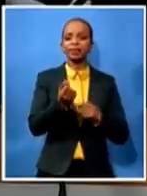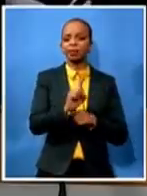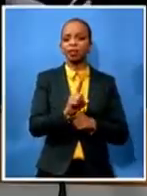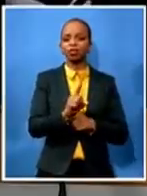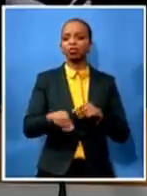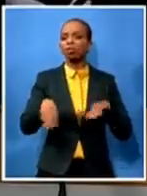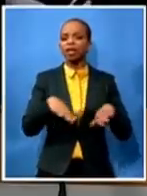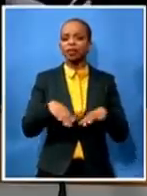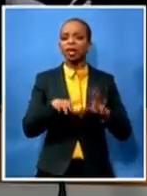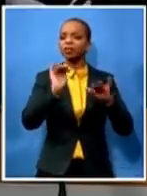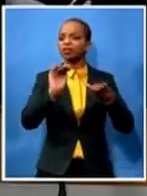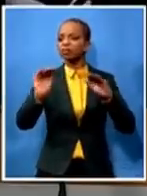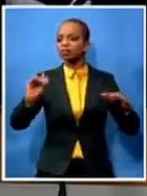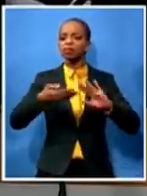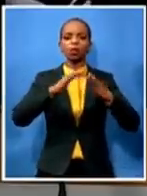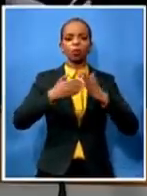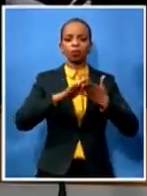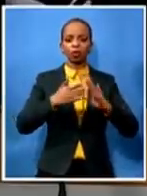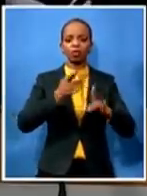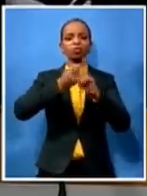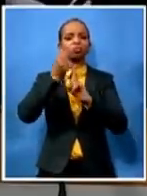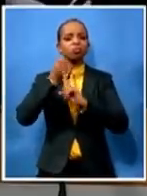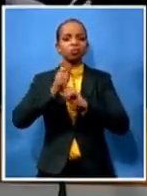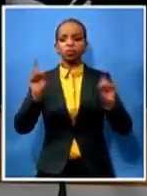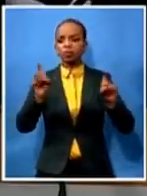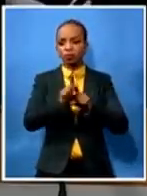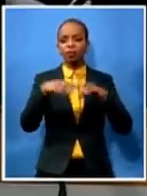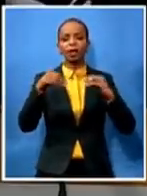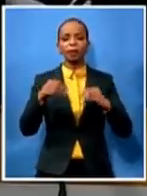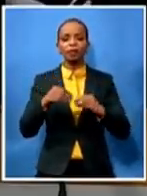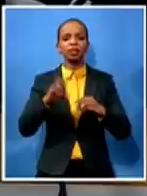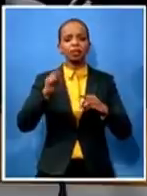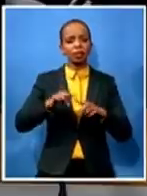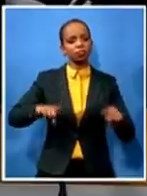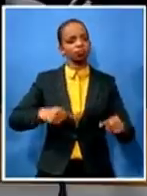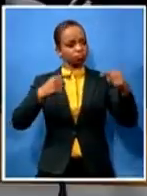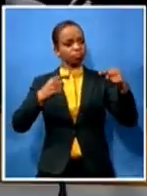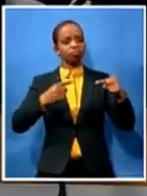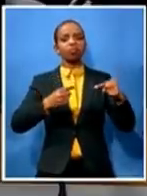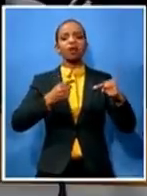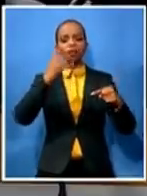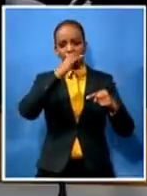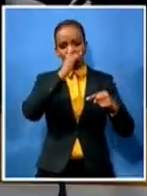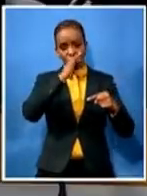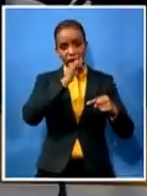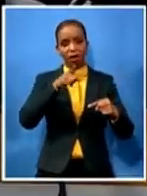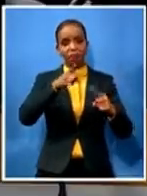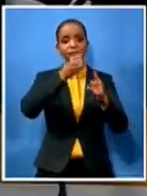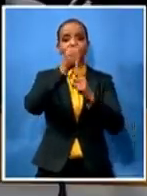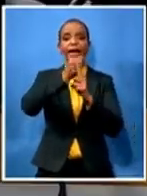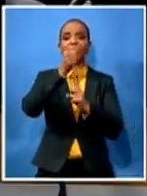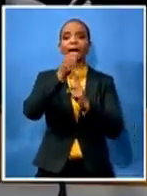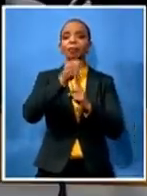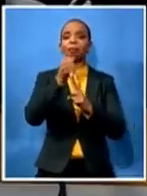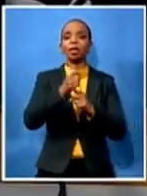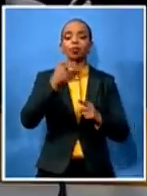communities business against crime everybody on was a campaign against wanted criminals and dealing with